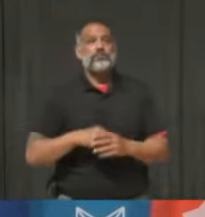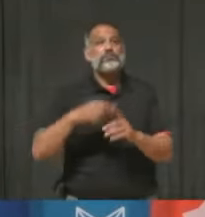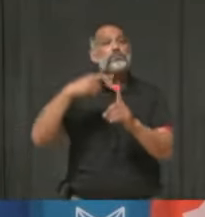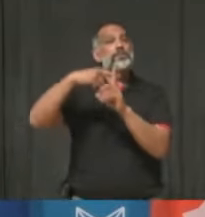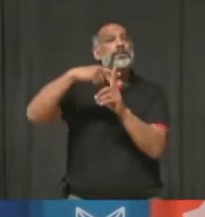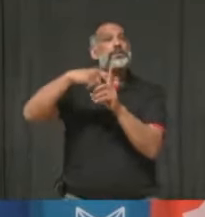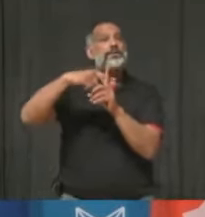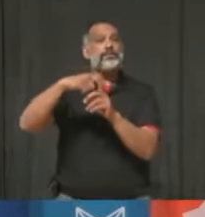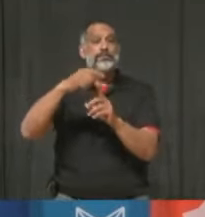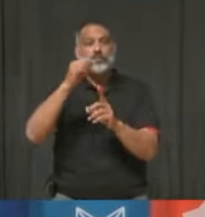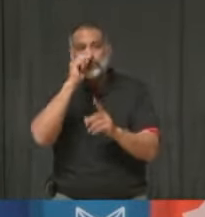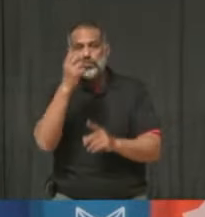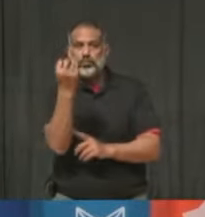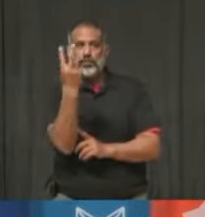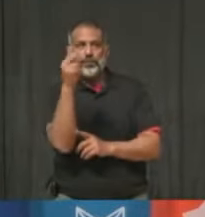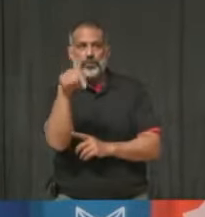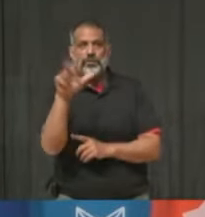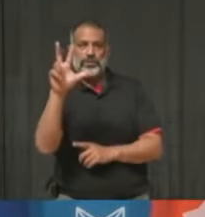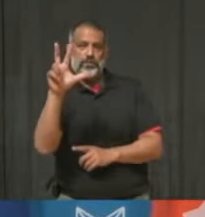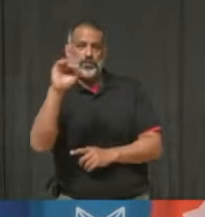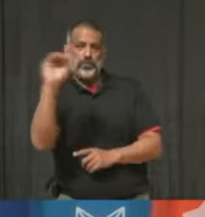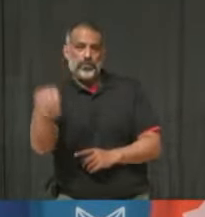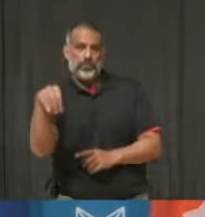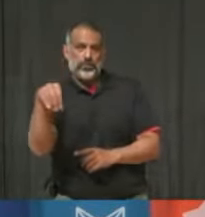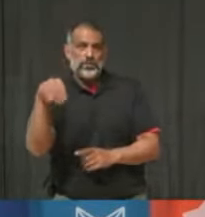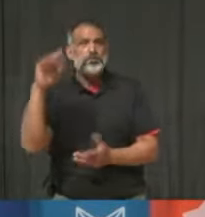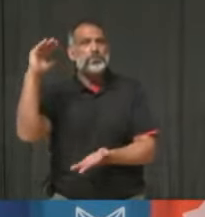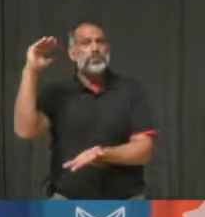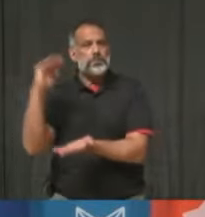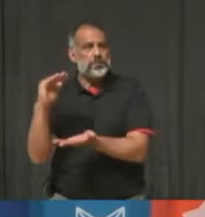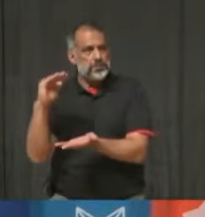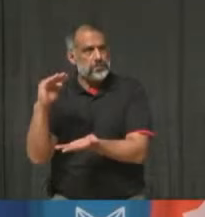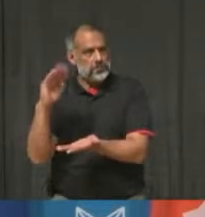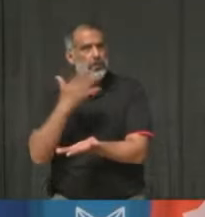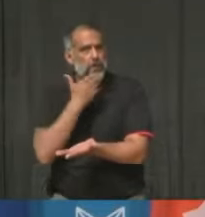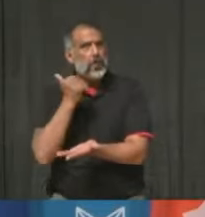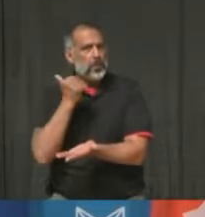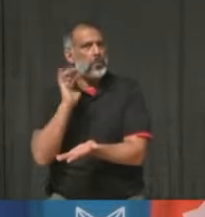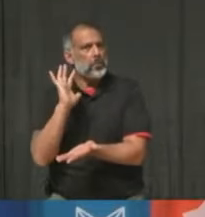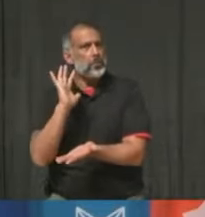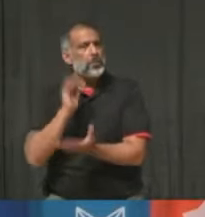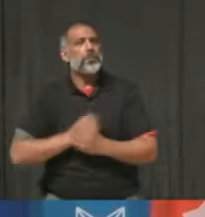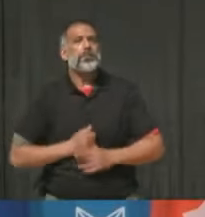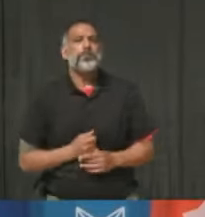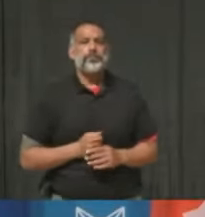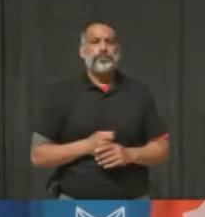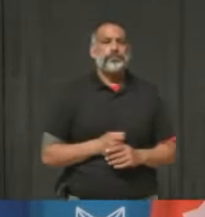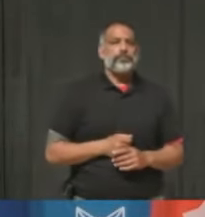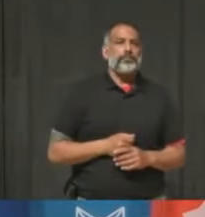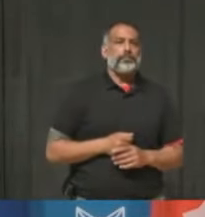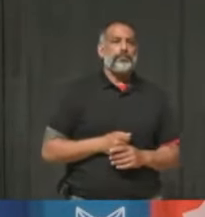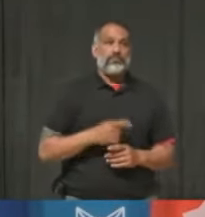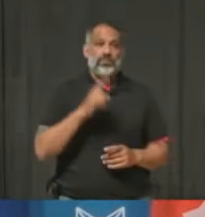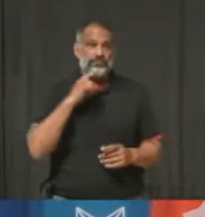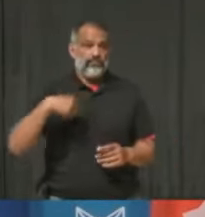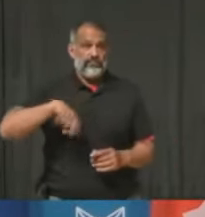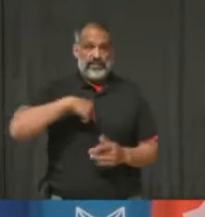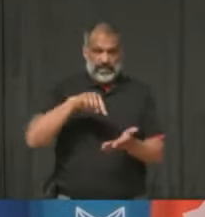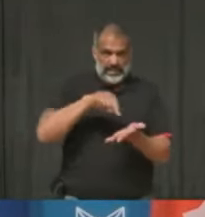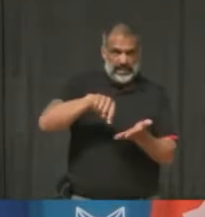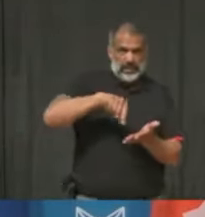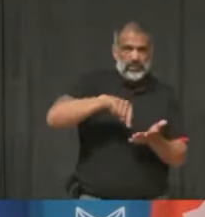12.3%. These are both down from last week. We've hit some major milestones this week.